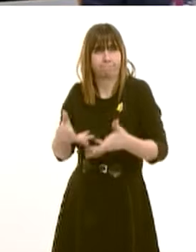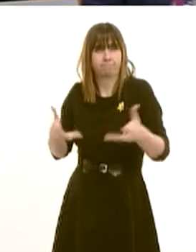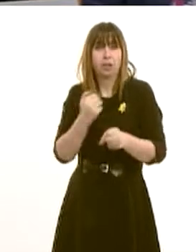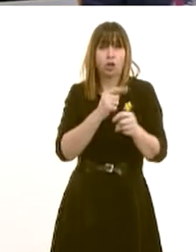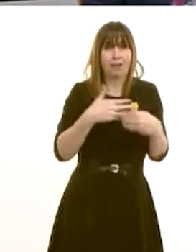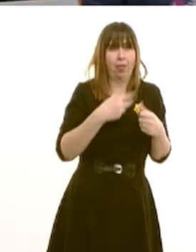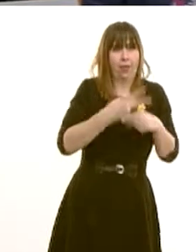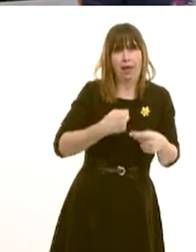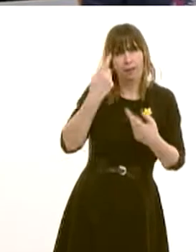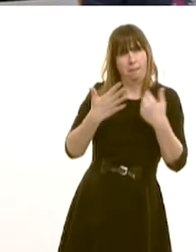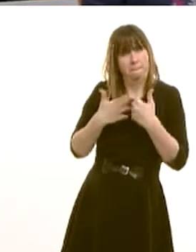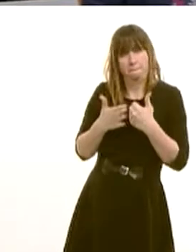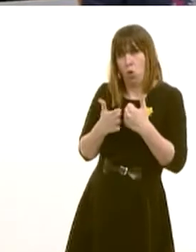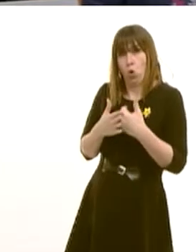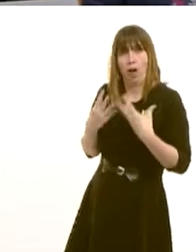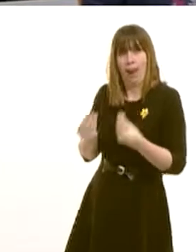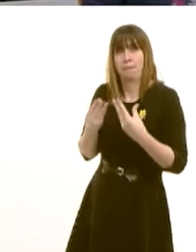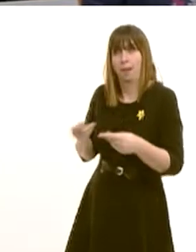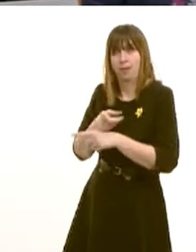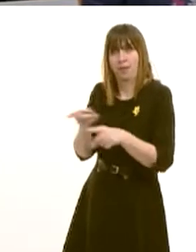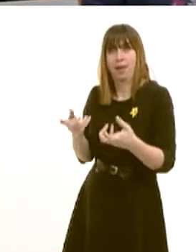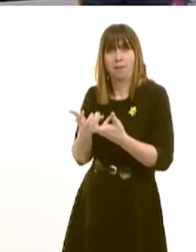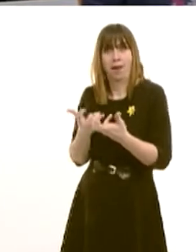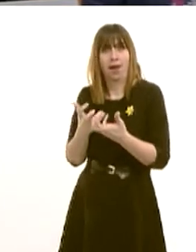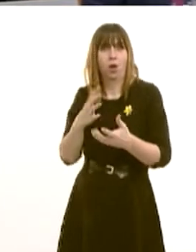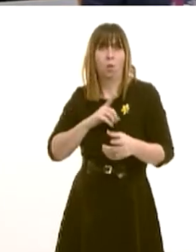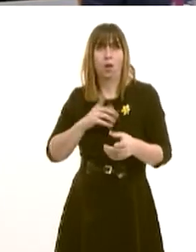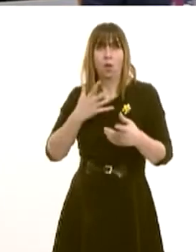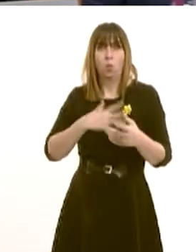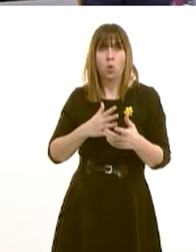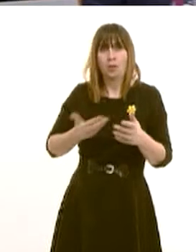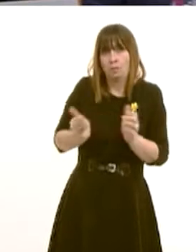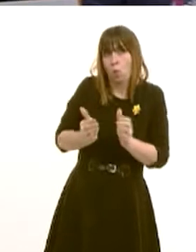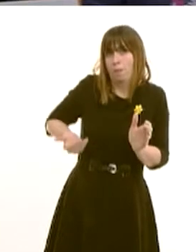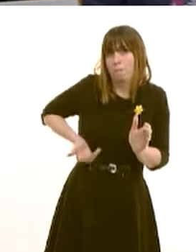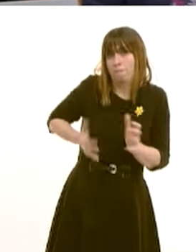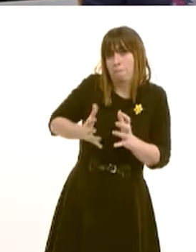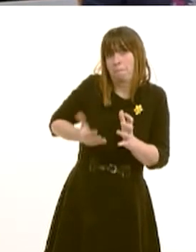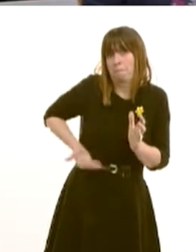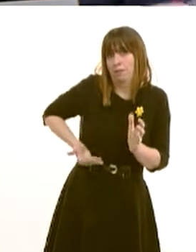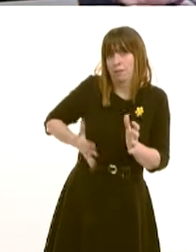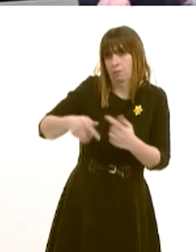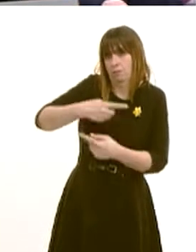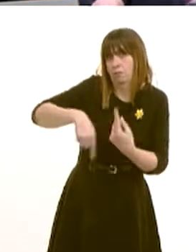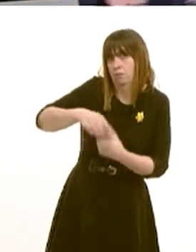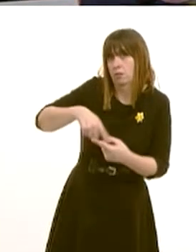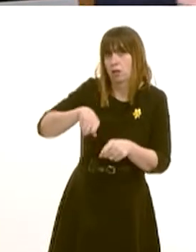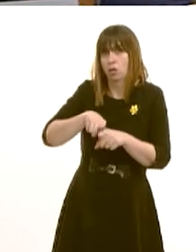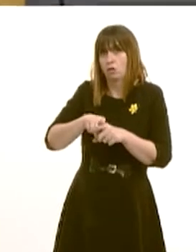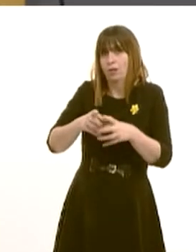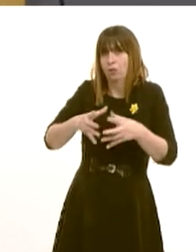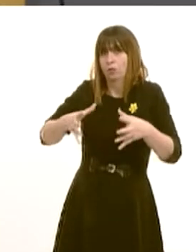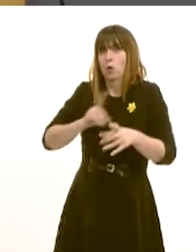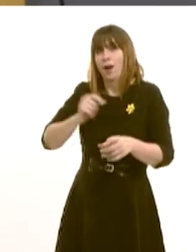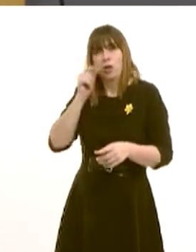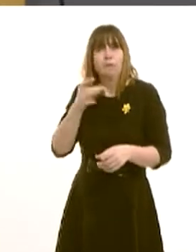to explore how further space at GE could provide space to house innovative SMEs, in order, of course, to provide opportunities for those whose jobs might be at